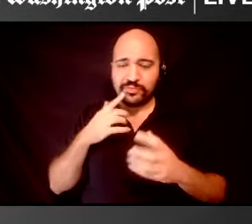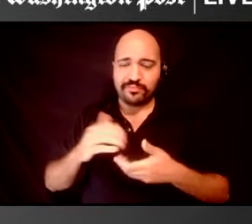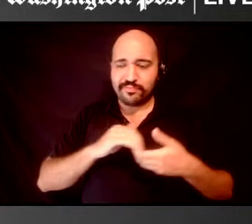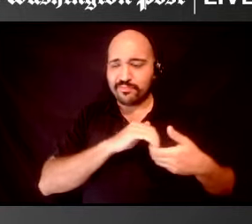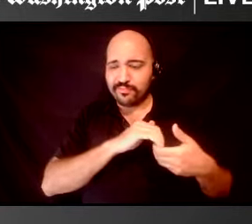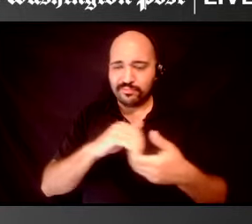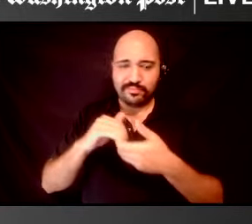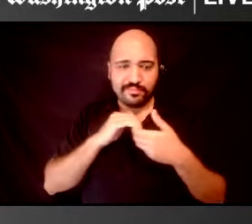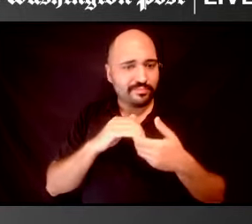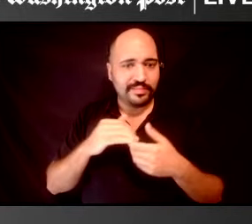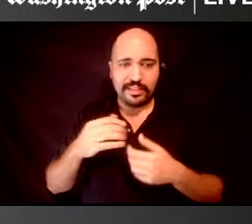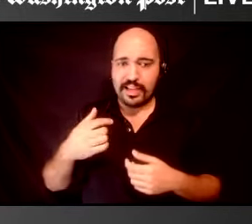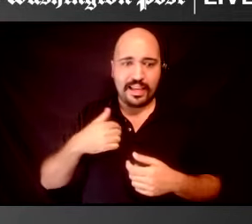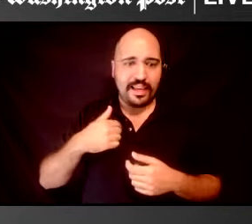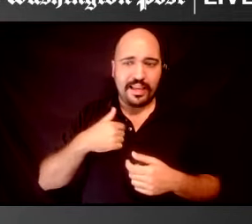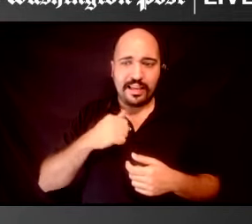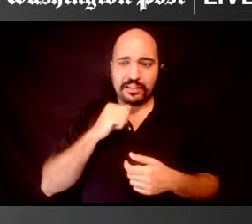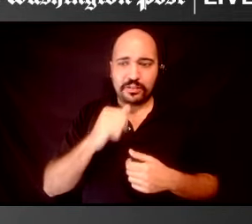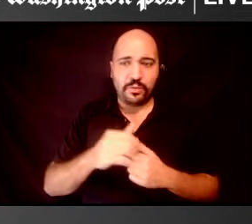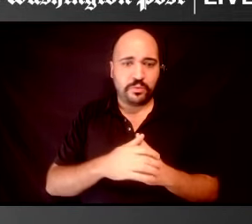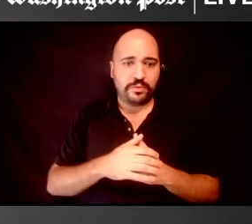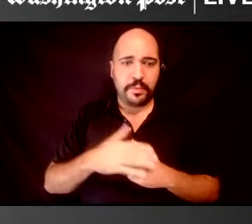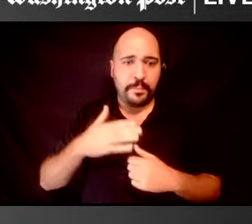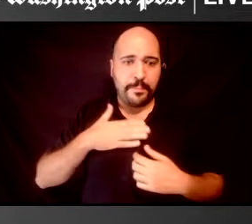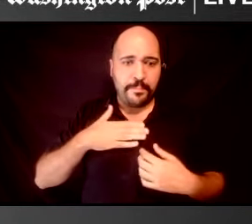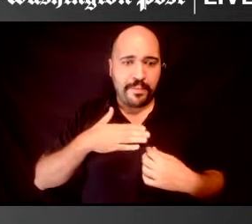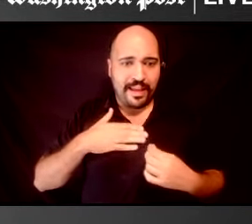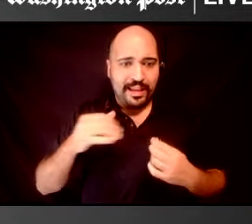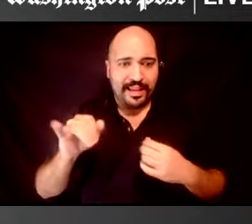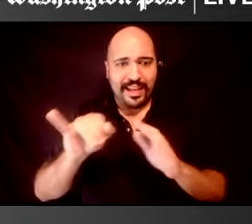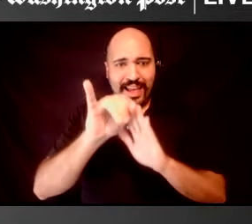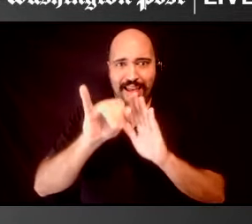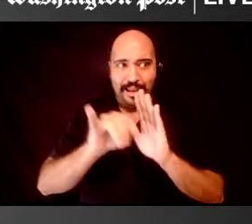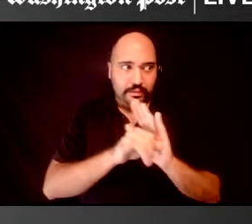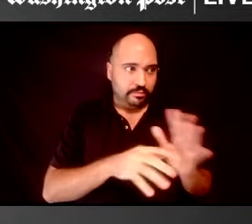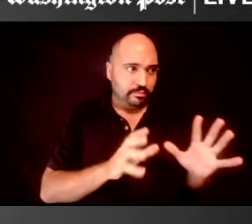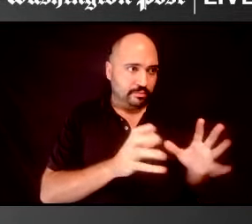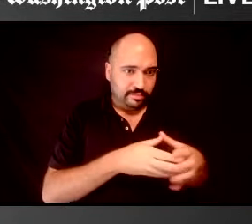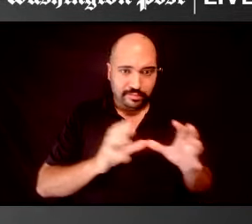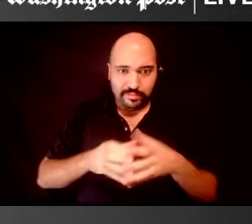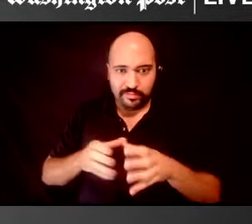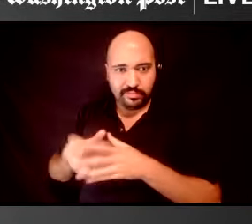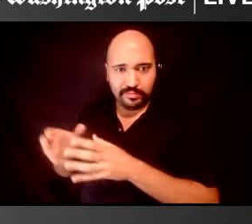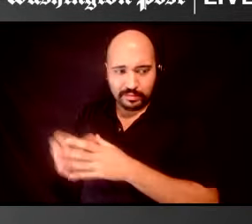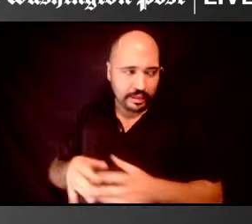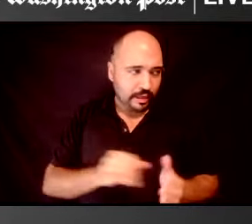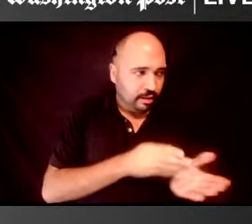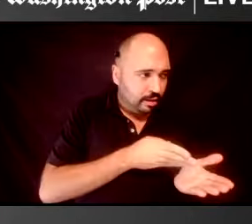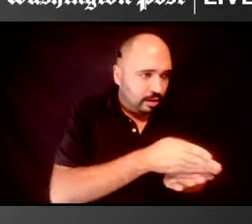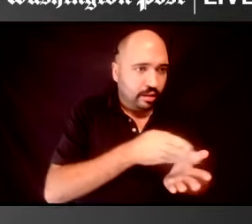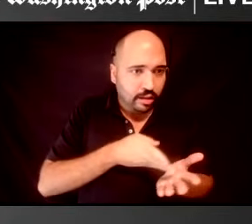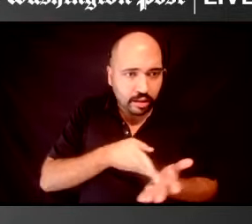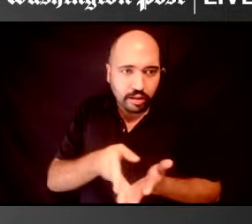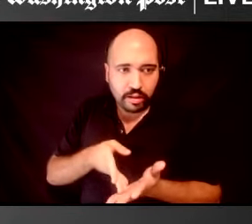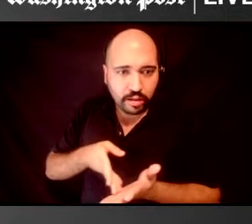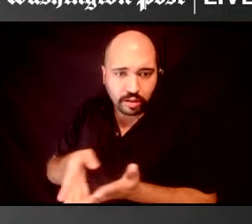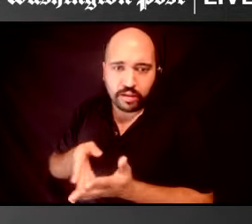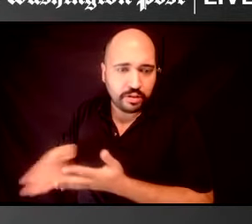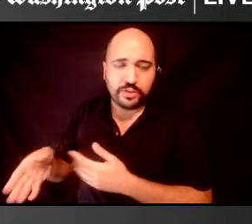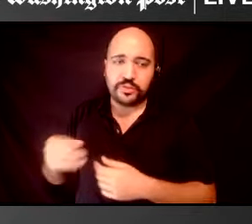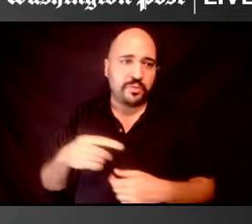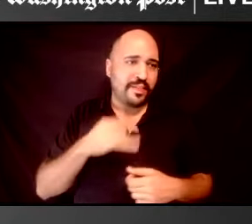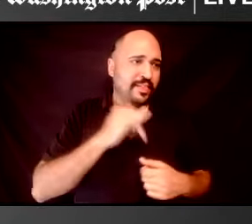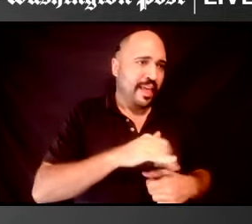I don't, you know, my identities don't exist within silos. The oppression and the issues that I face on the